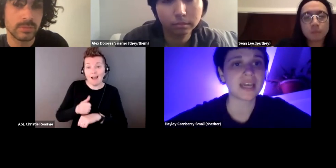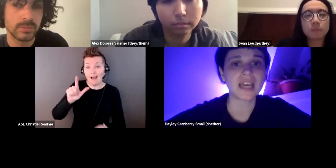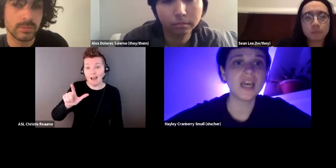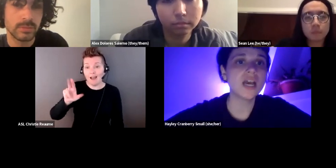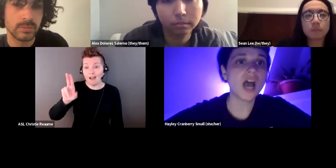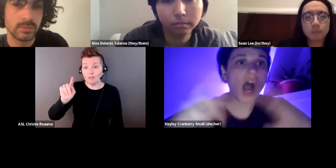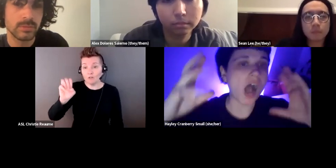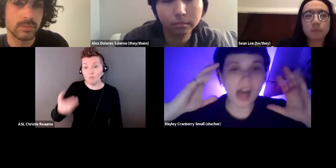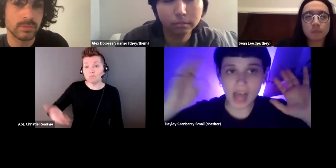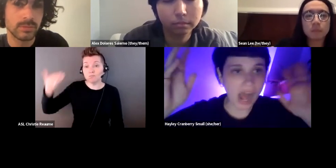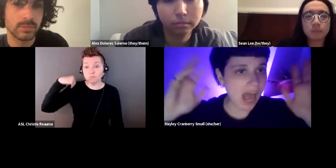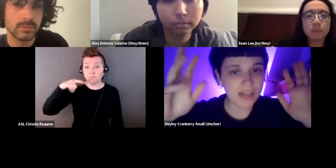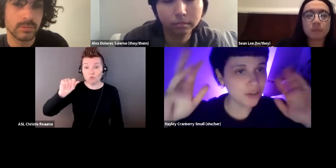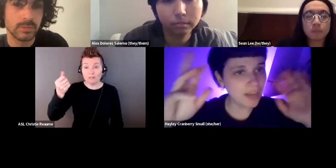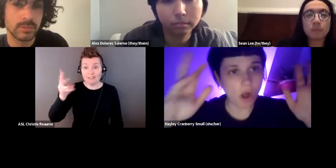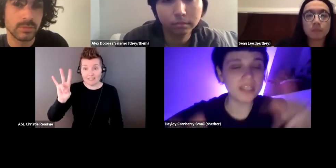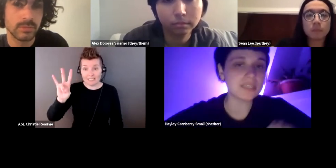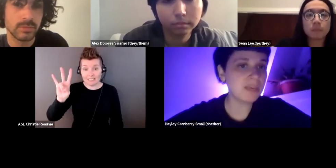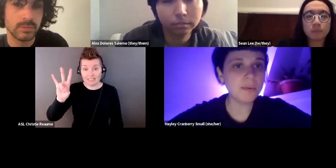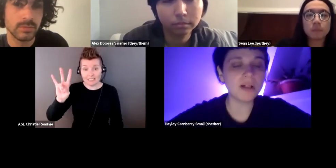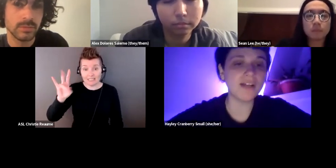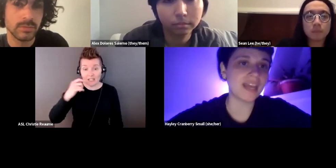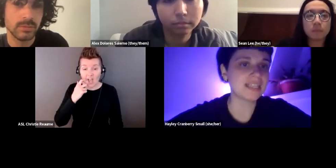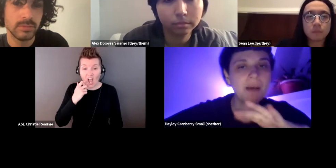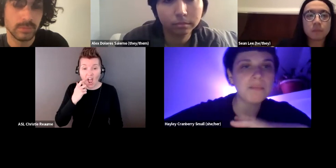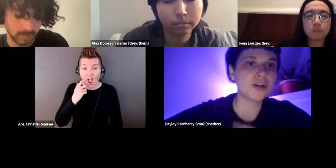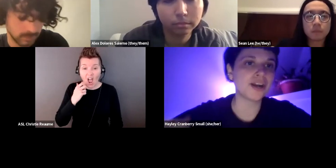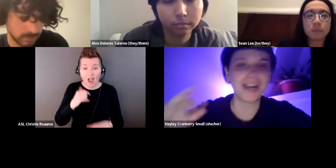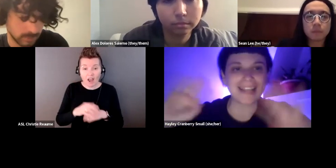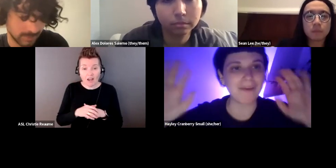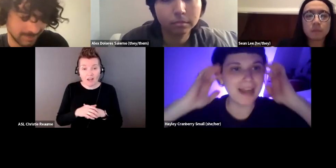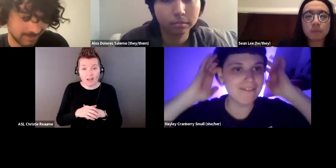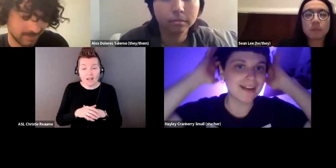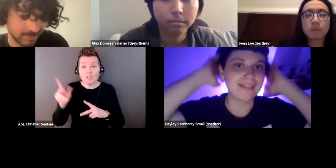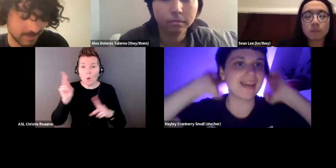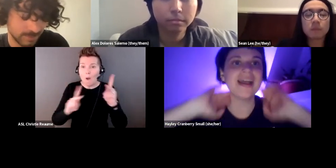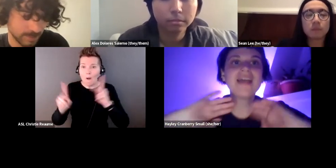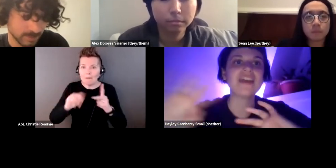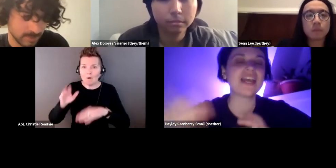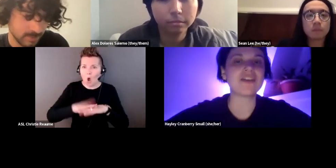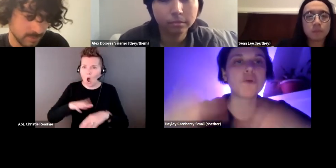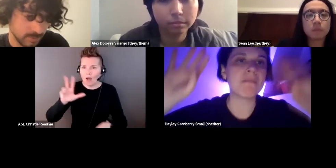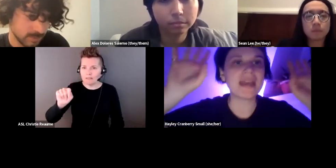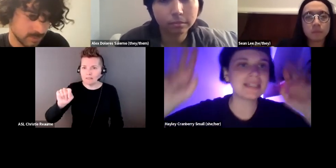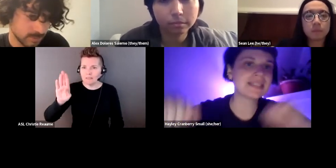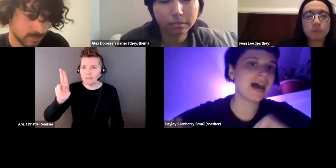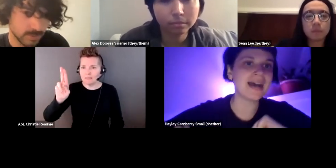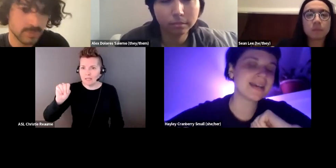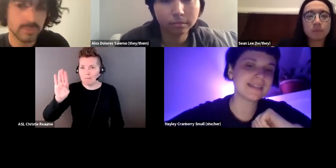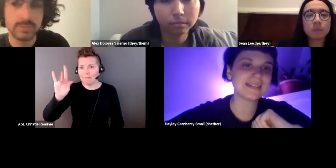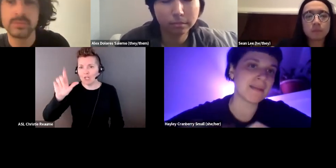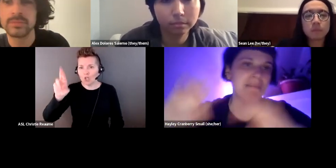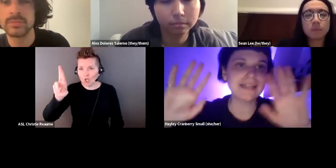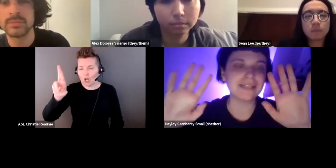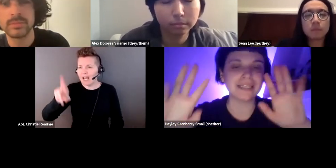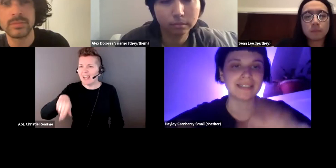I was like, ah, there are like all these people on like Tumblr and like whatever. And they, they like romanticize